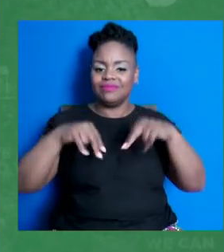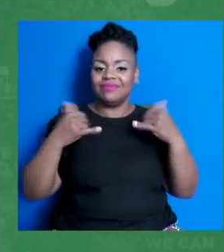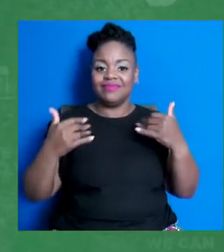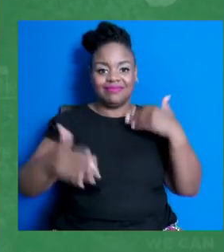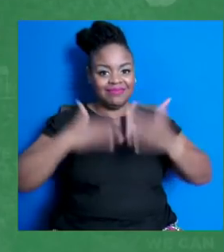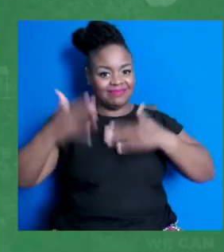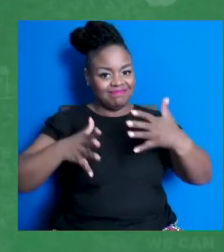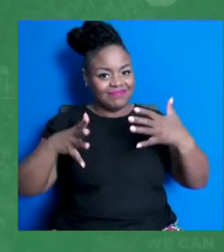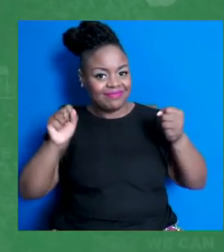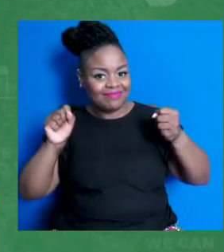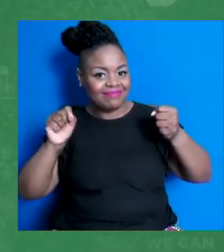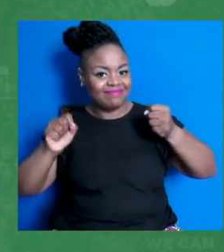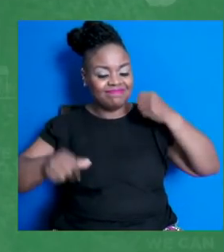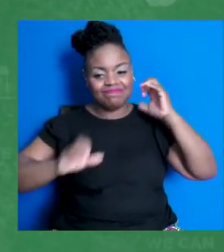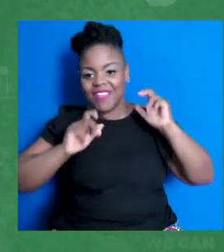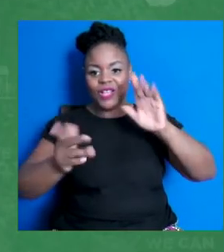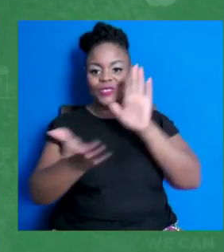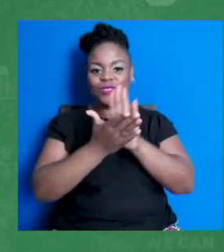week of action.